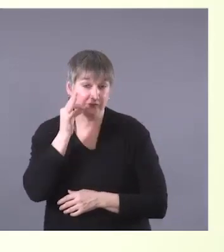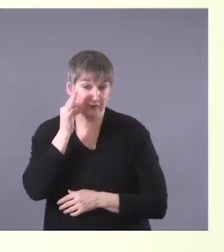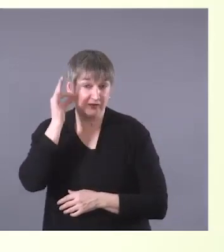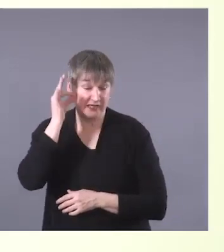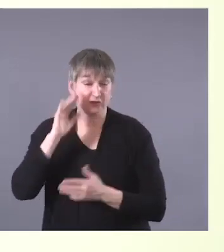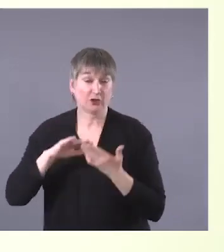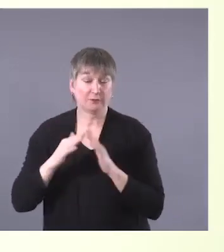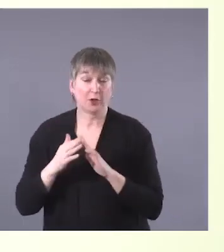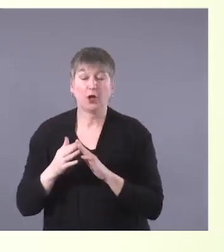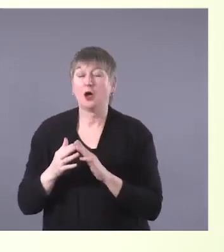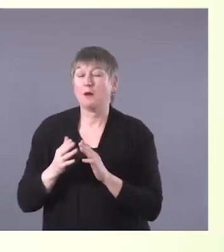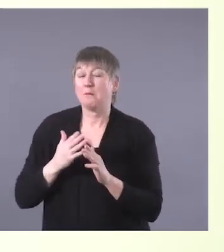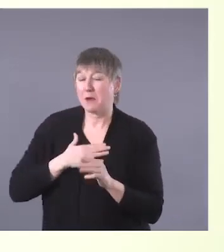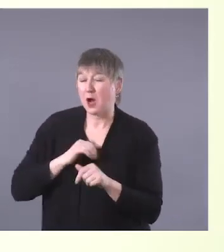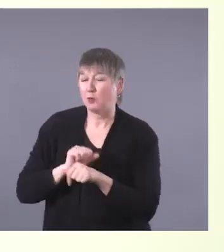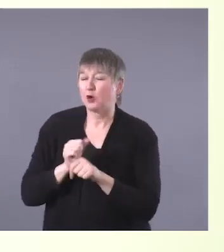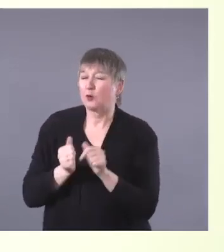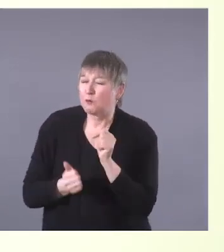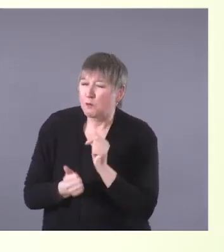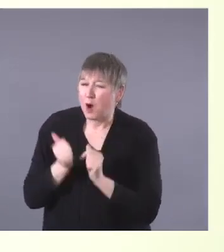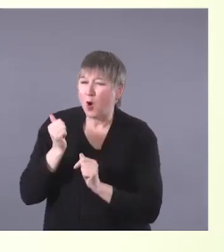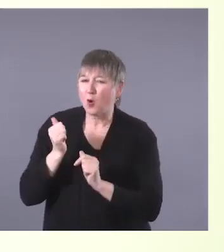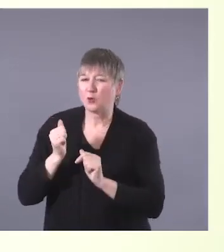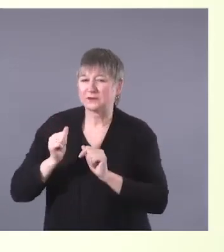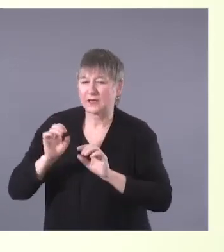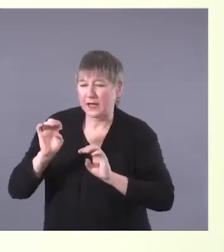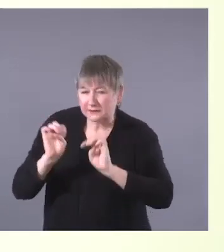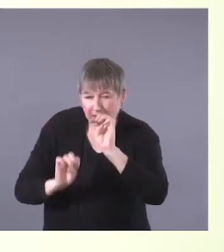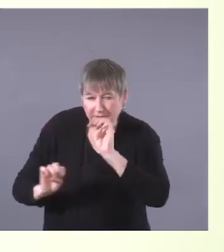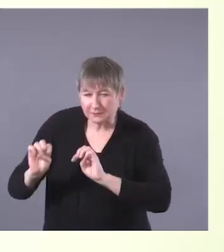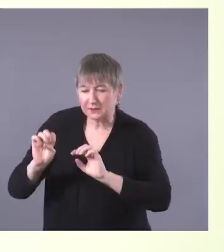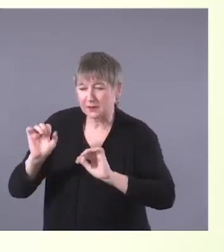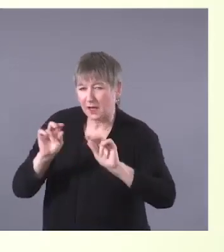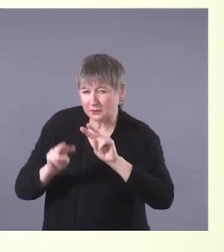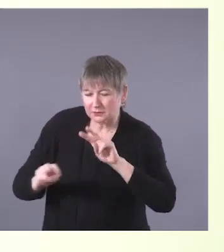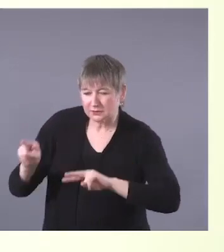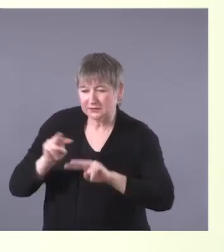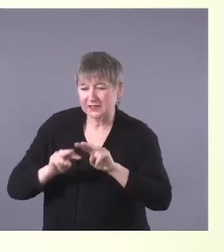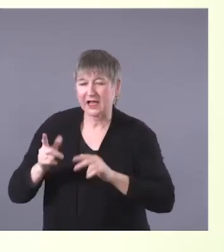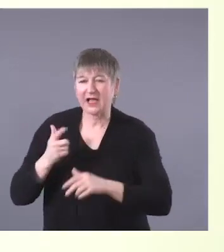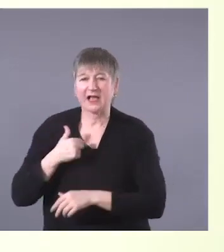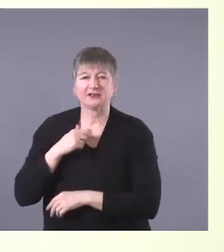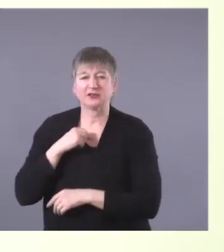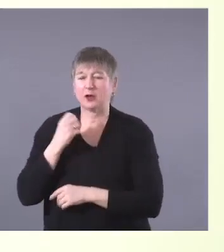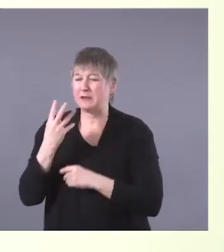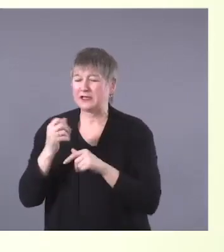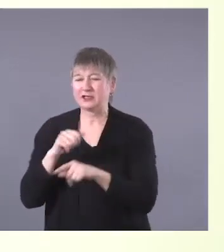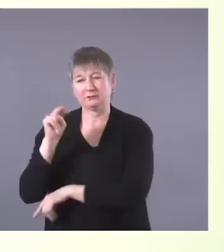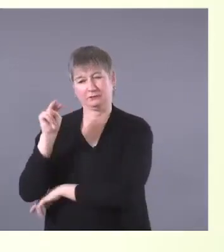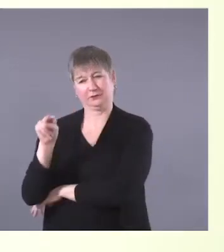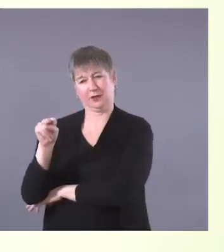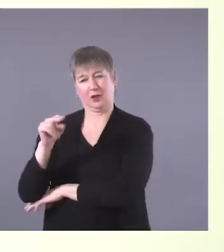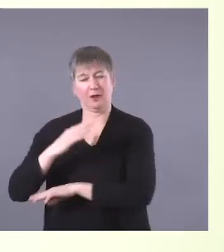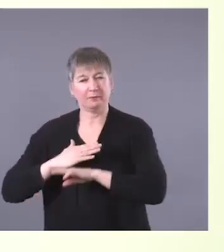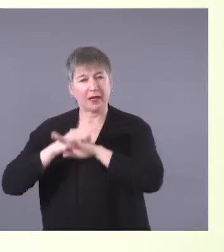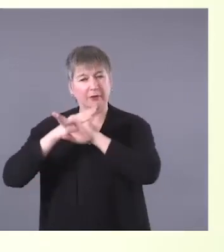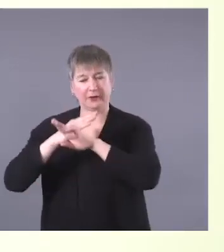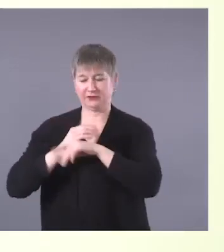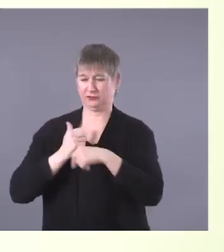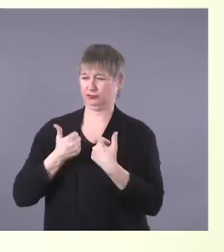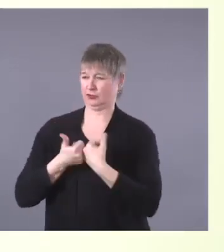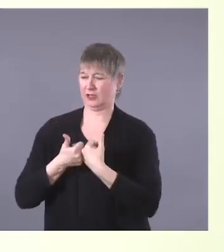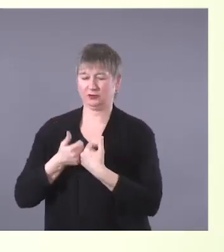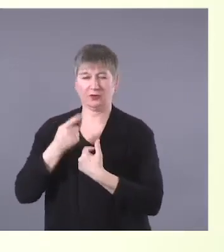related, so I spent years observing the barriers and challenges that many First Nations families